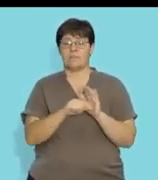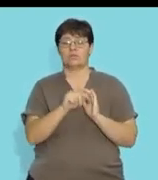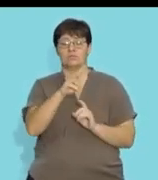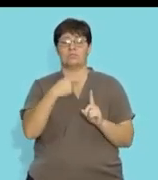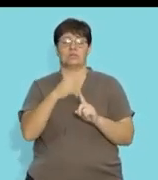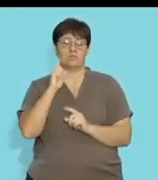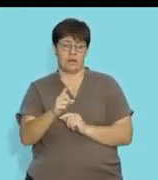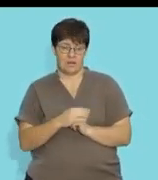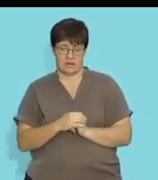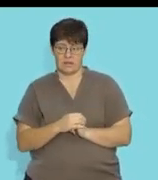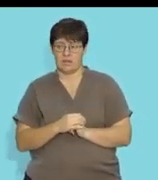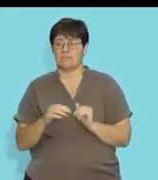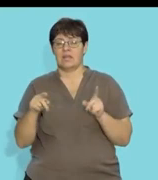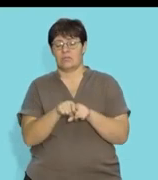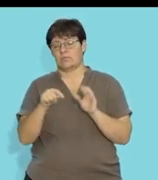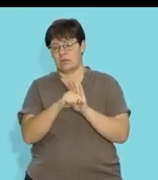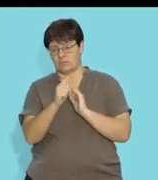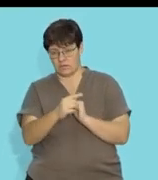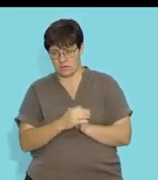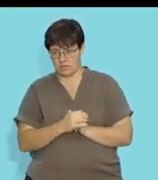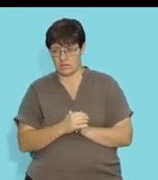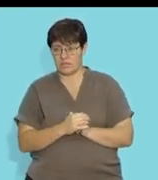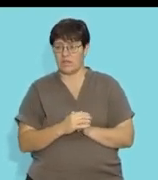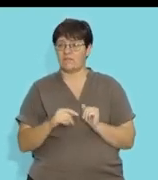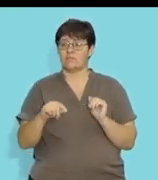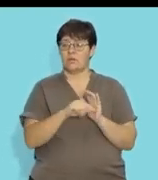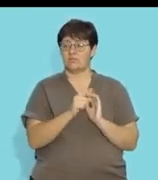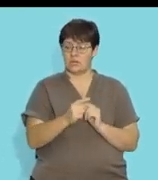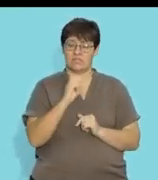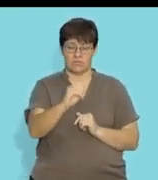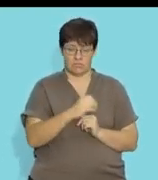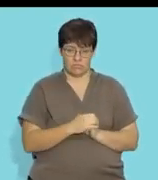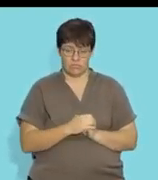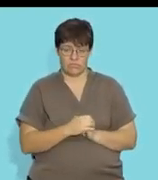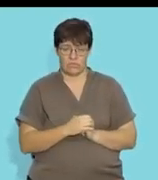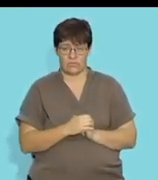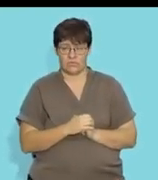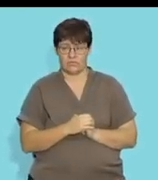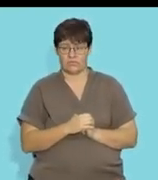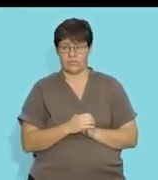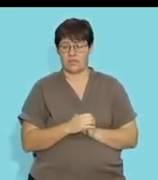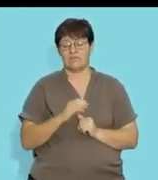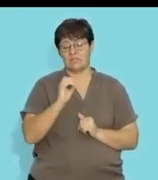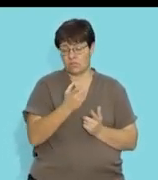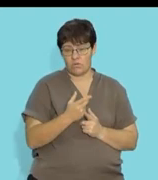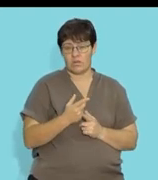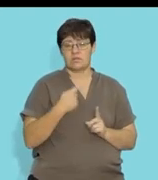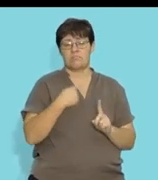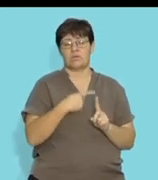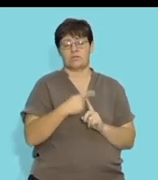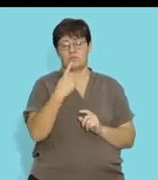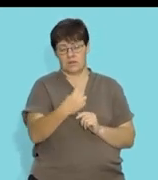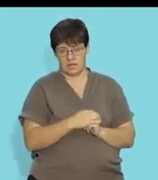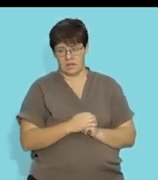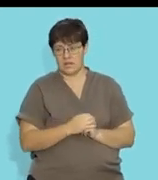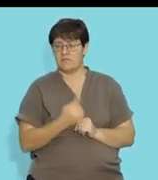minus 2 plus 1, which is minus 1. If it's minus 1, it will be 0. If it's 0,